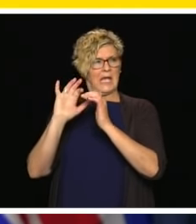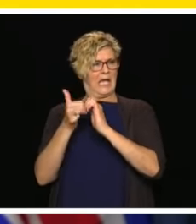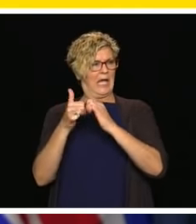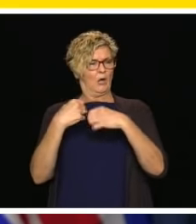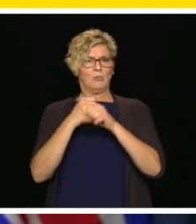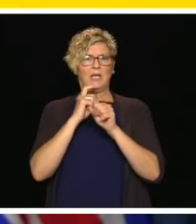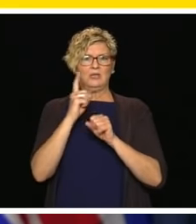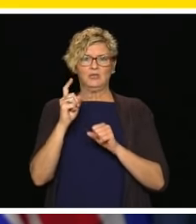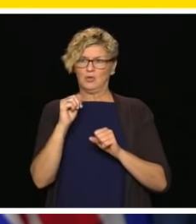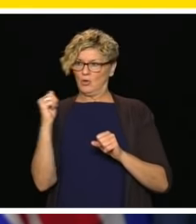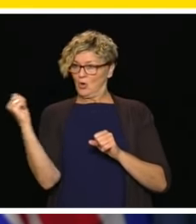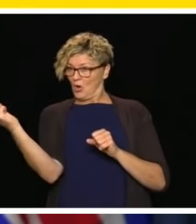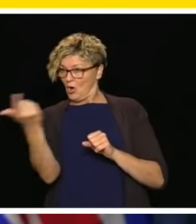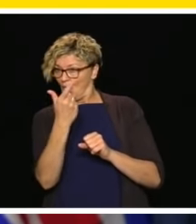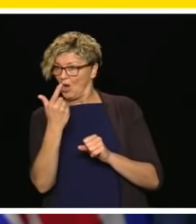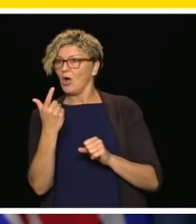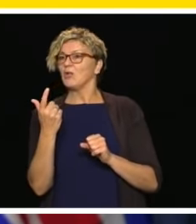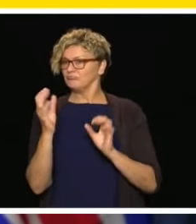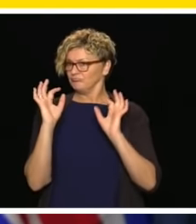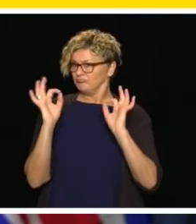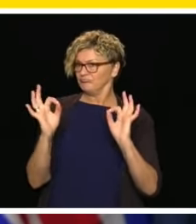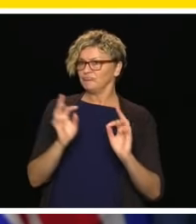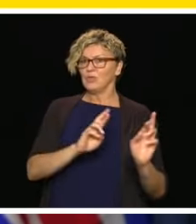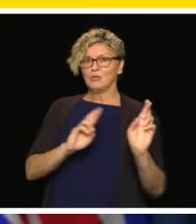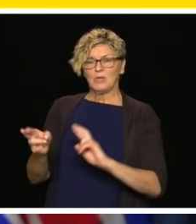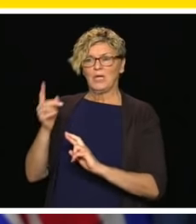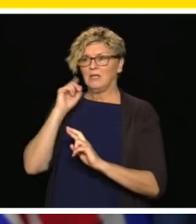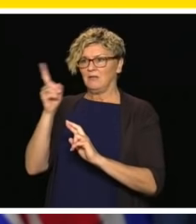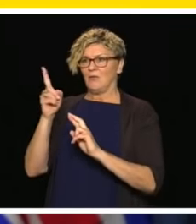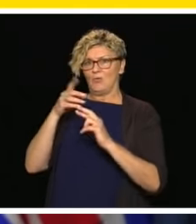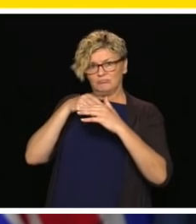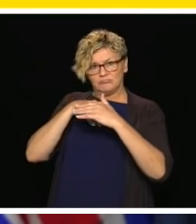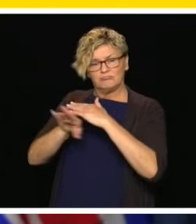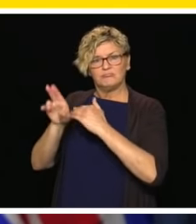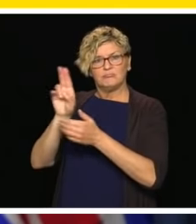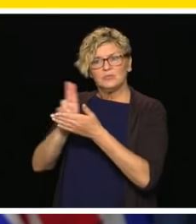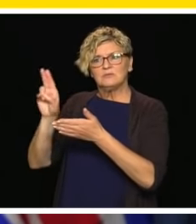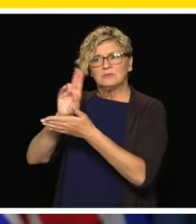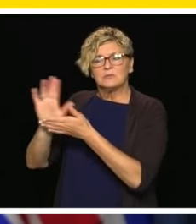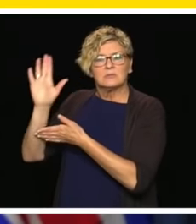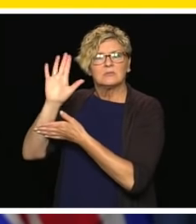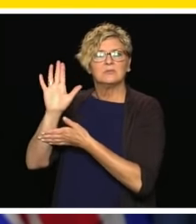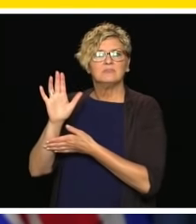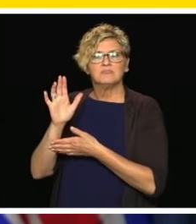with many of them planning to go to university either this fall or next year?